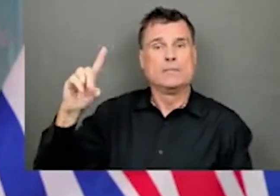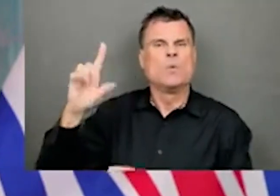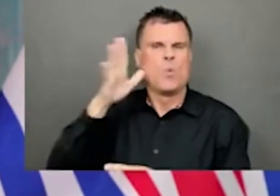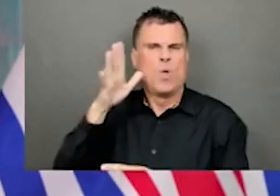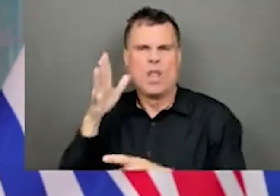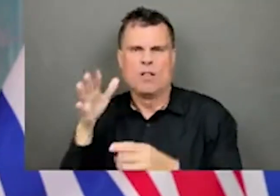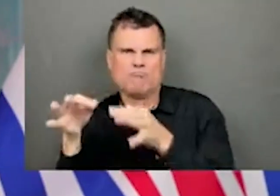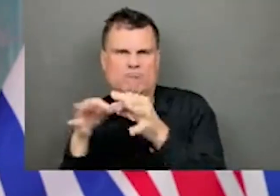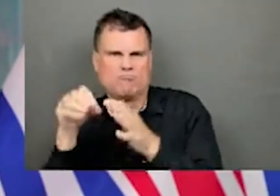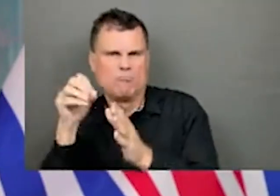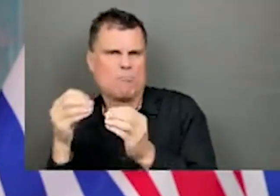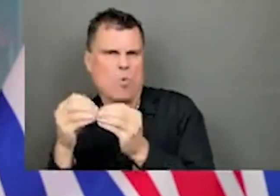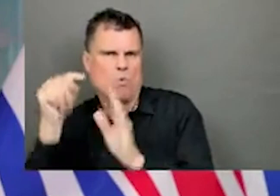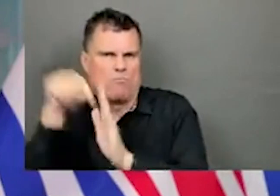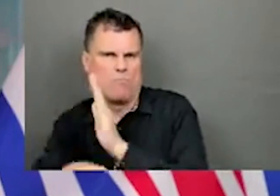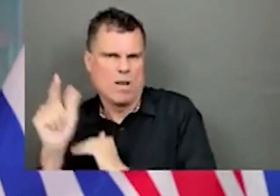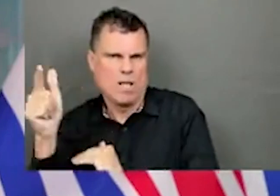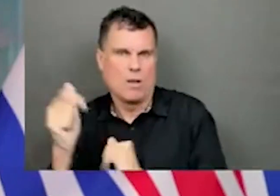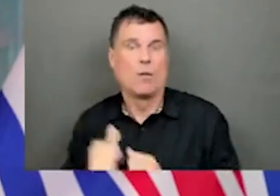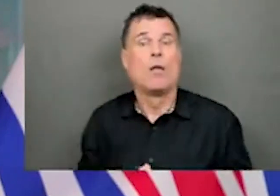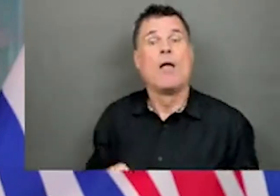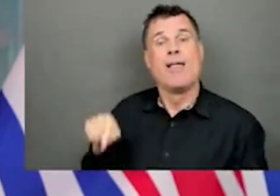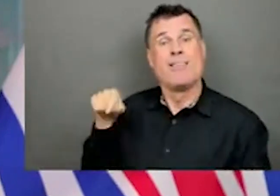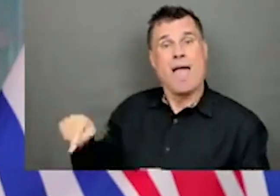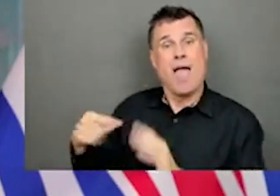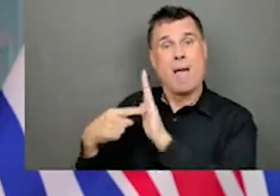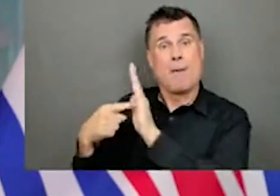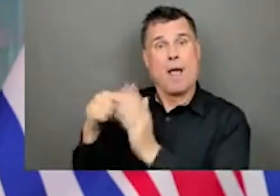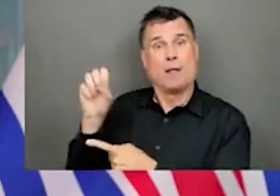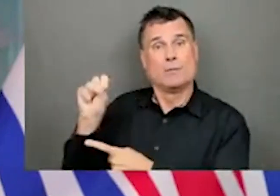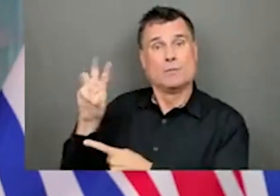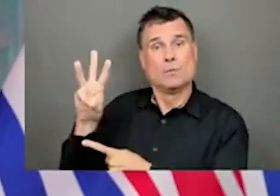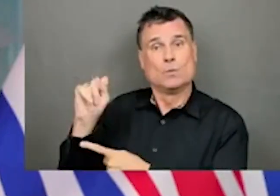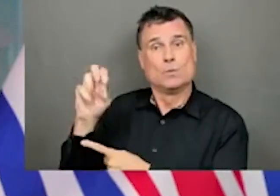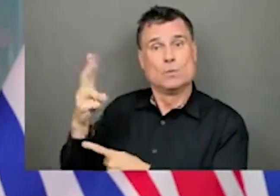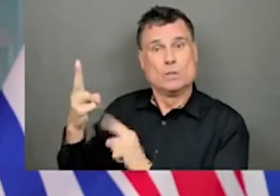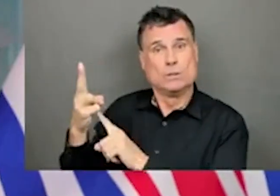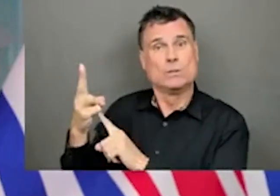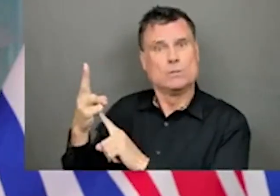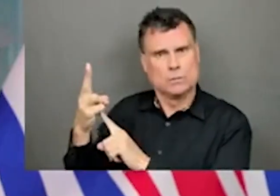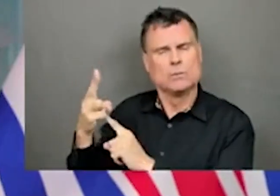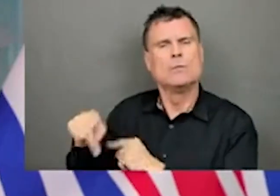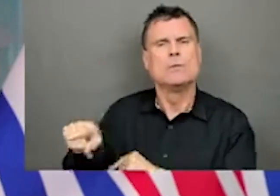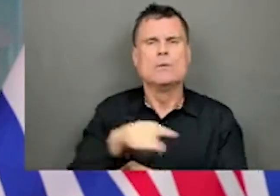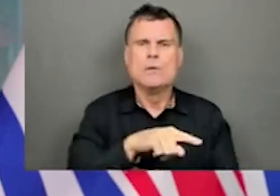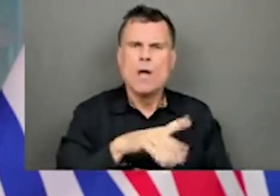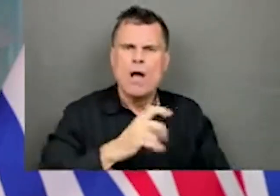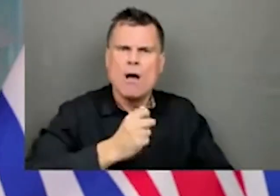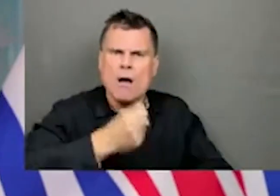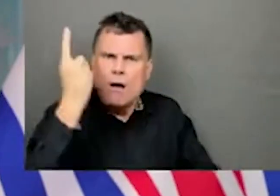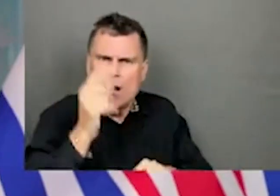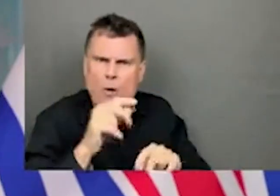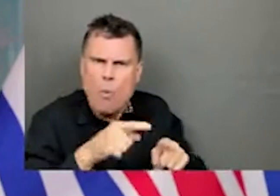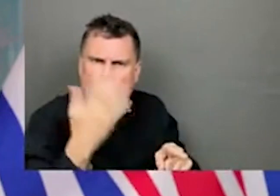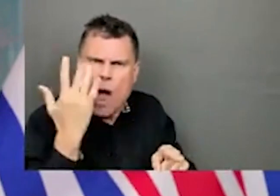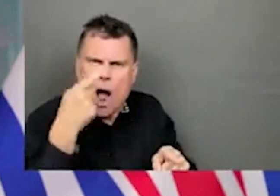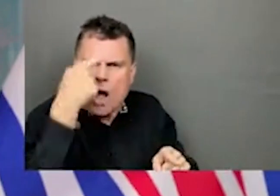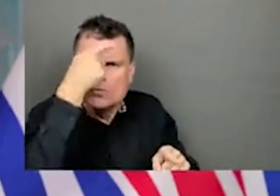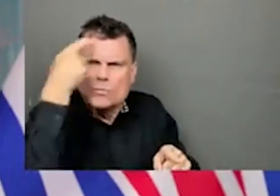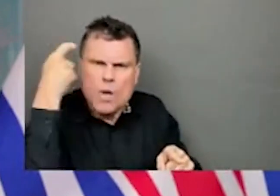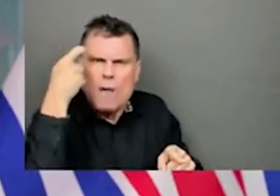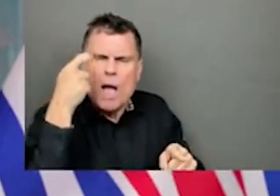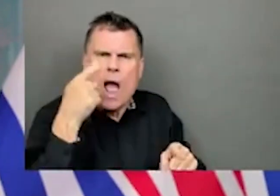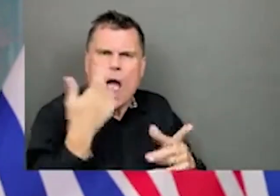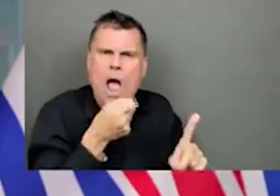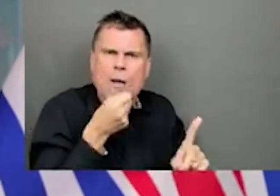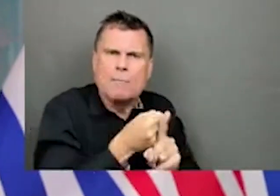we will be using is based on trauma-informed practice, which integrates knowledge of how people are affected by trauma into procedures,